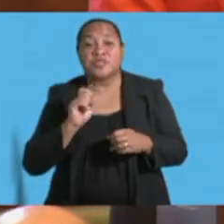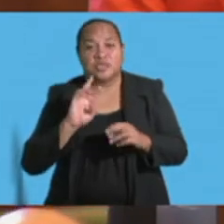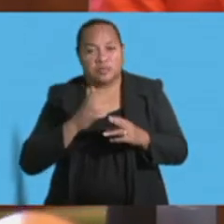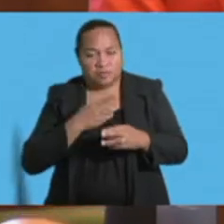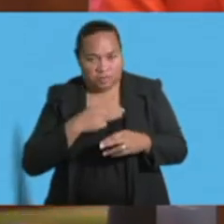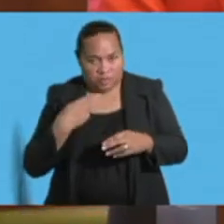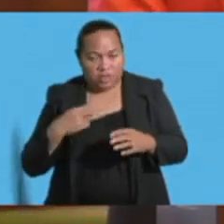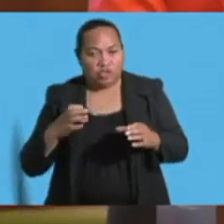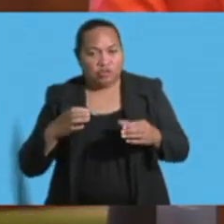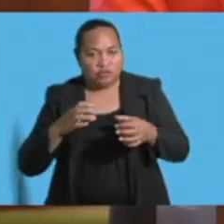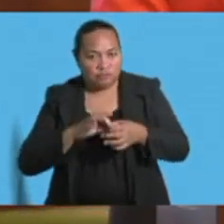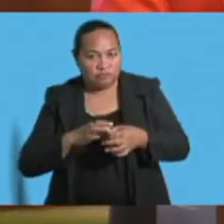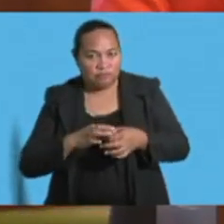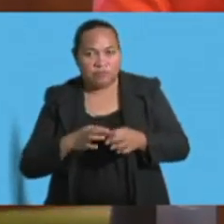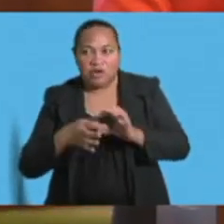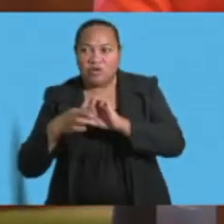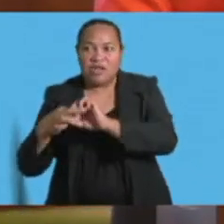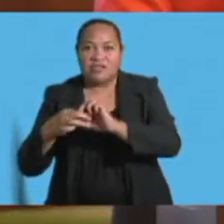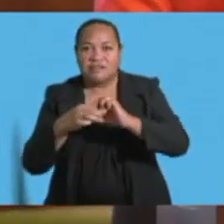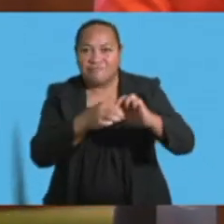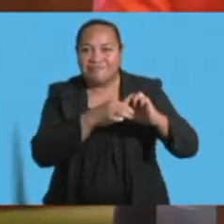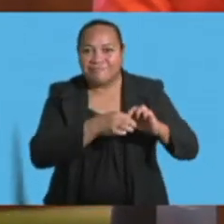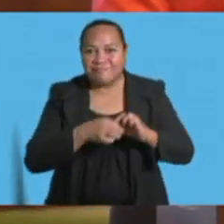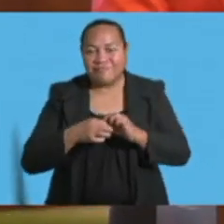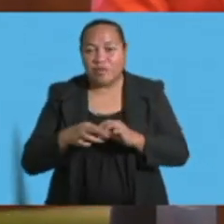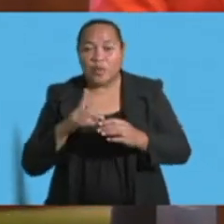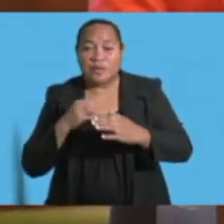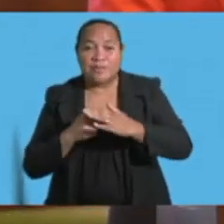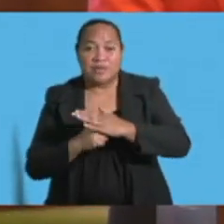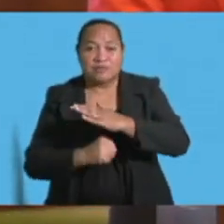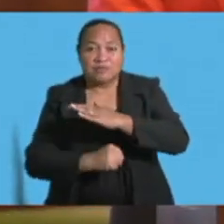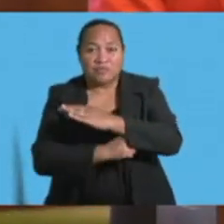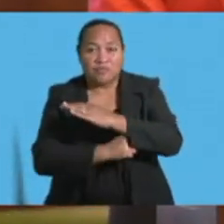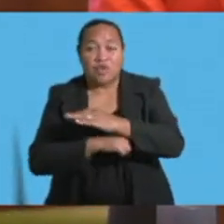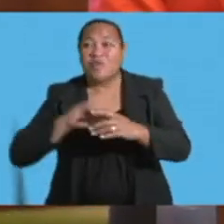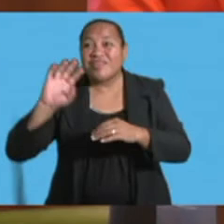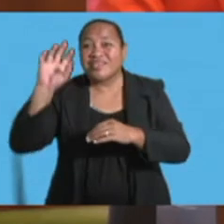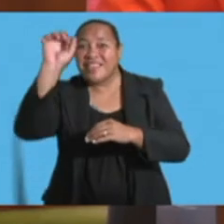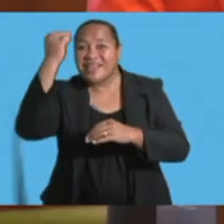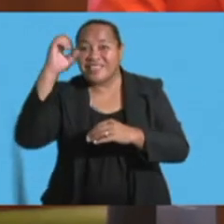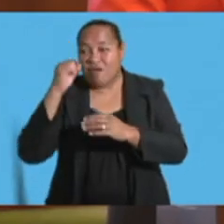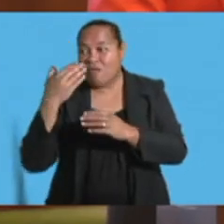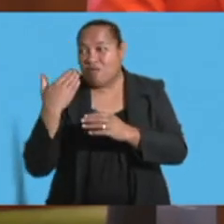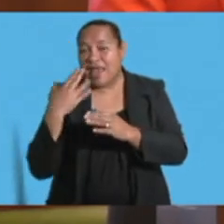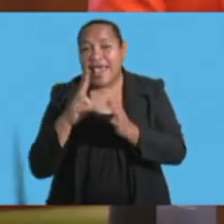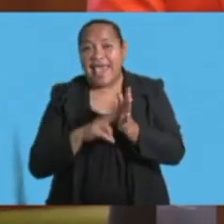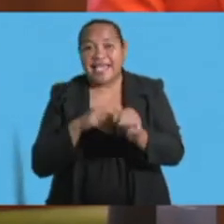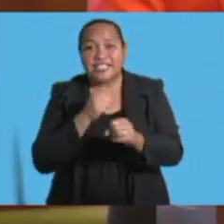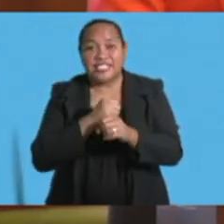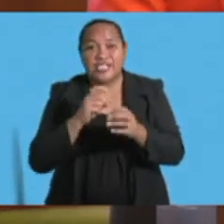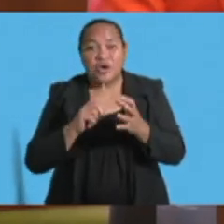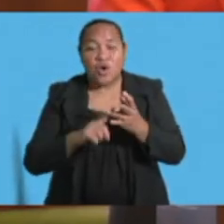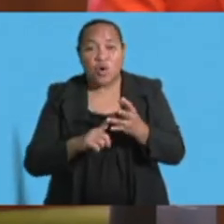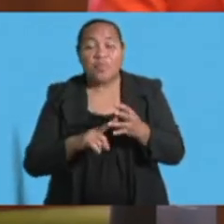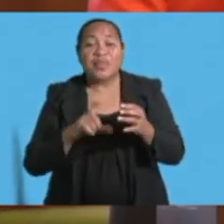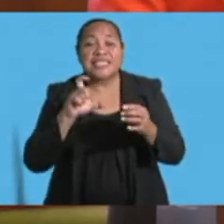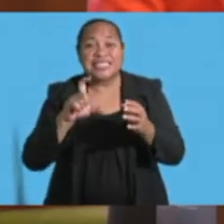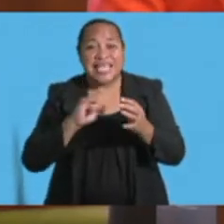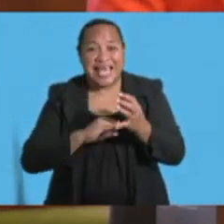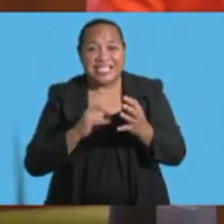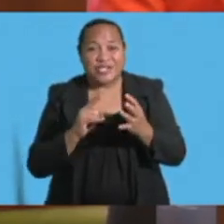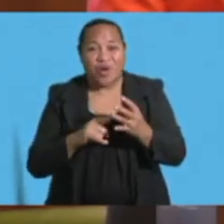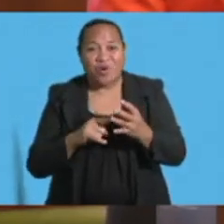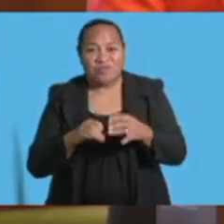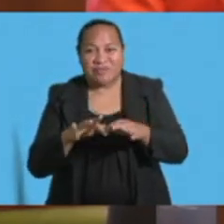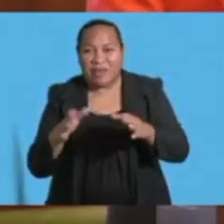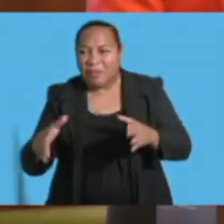management dimension. The Ministry will build on the successes around the recent NGO CSO roundtables and this